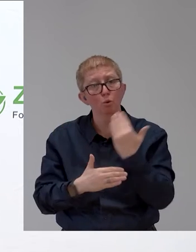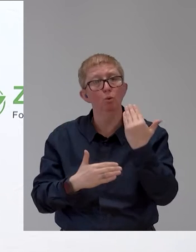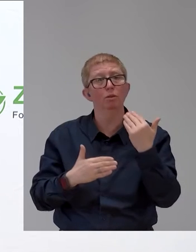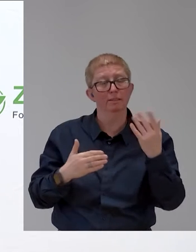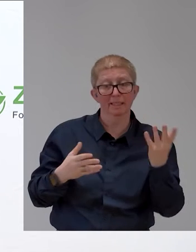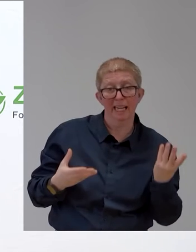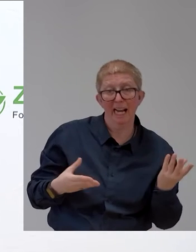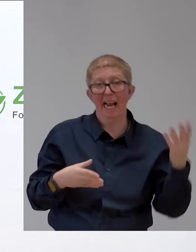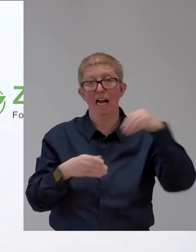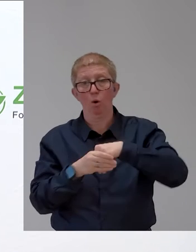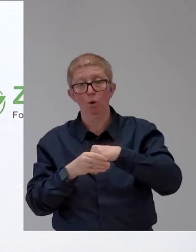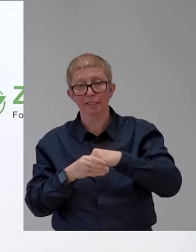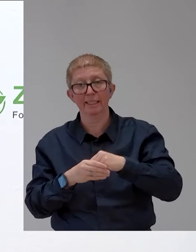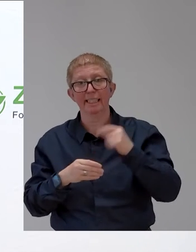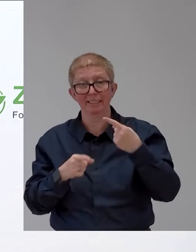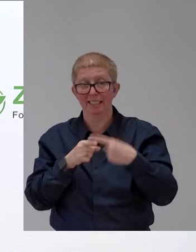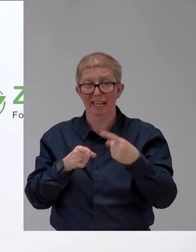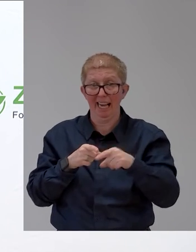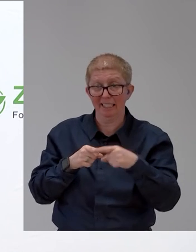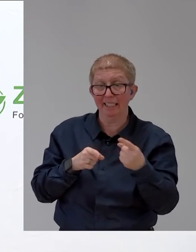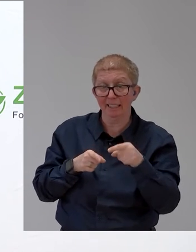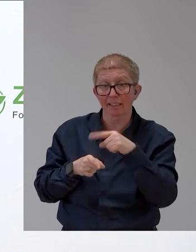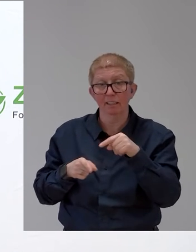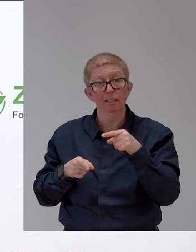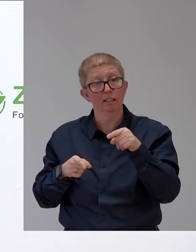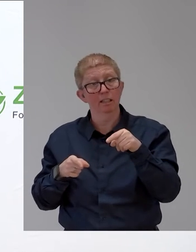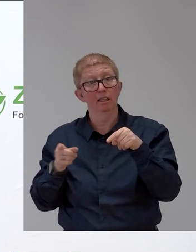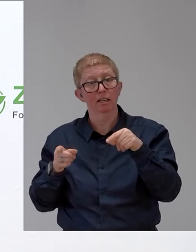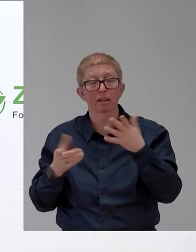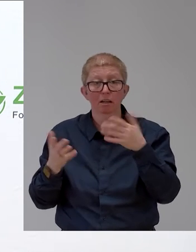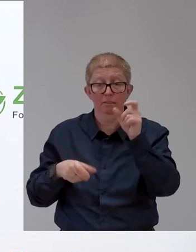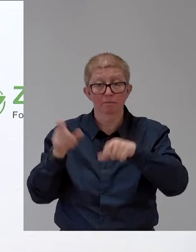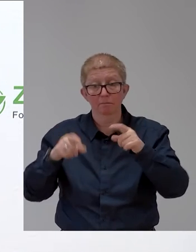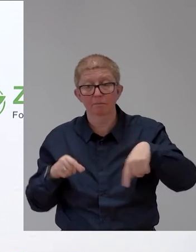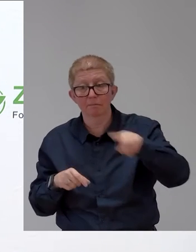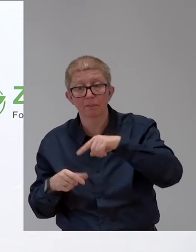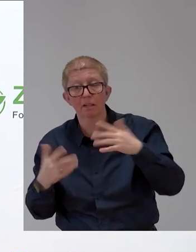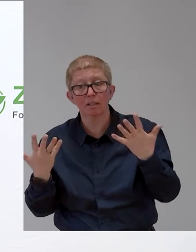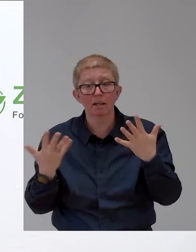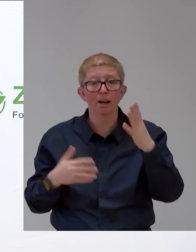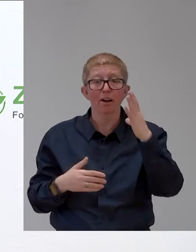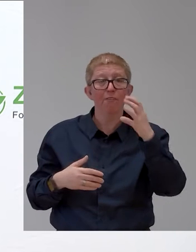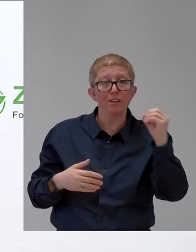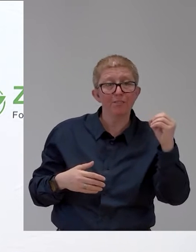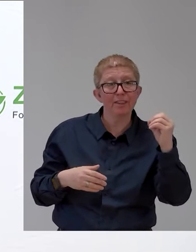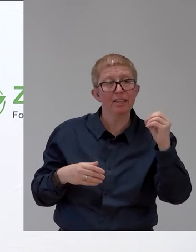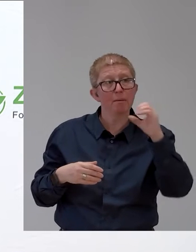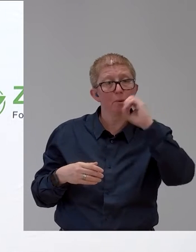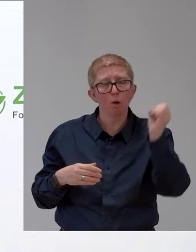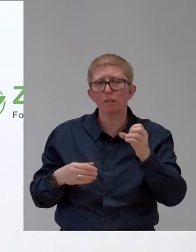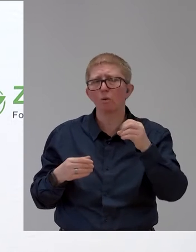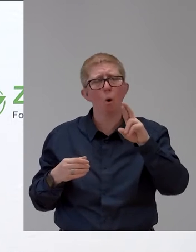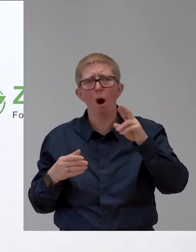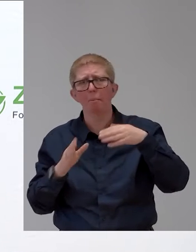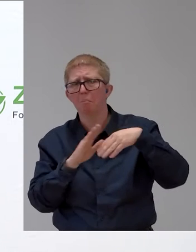disability degree of 50% or more or an ID card from the Hilfsgemeinschaft, Blinden and Seeschwachen, we are